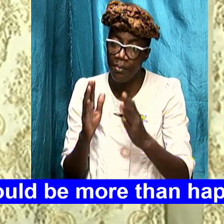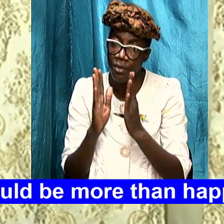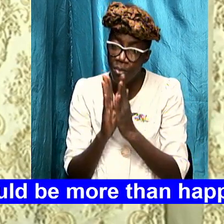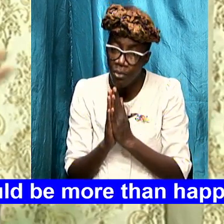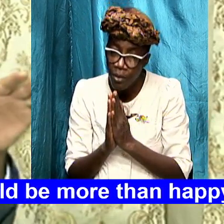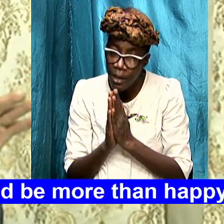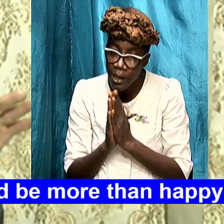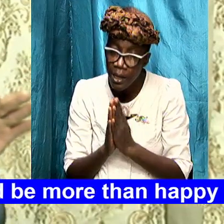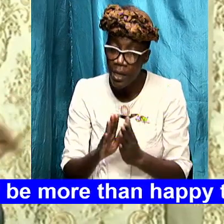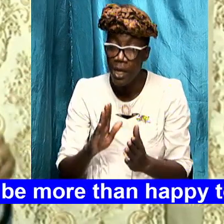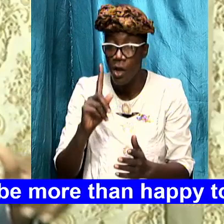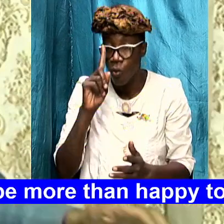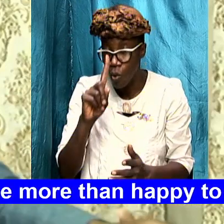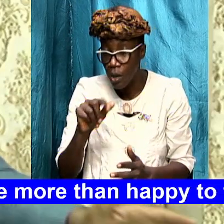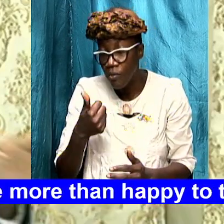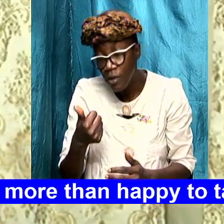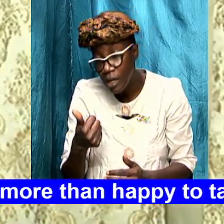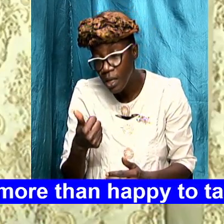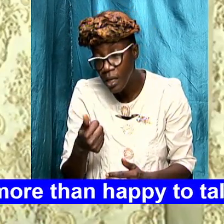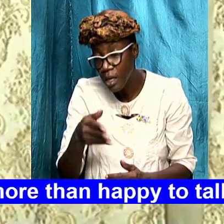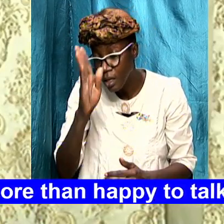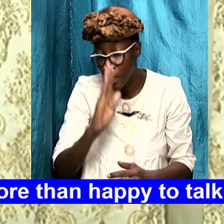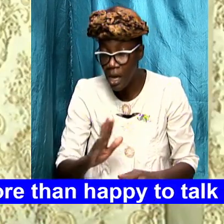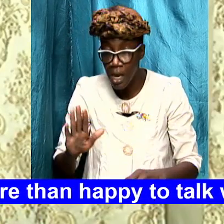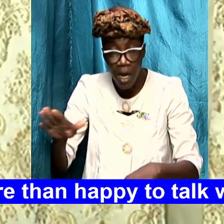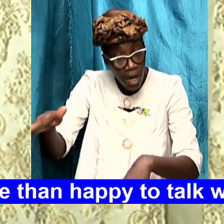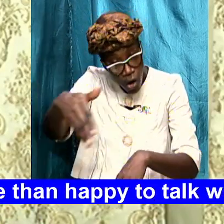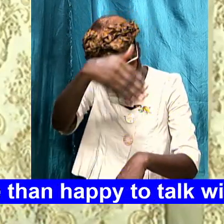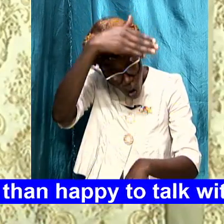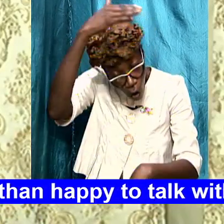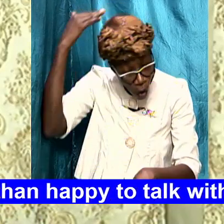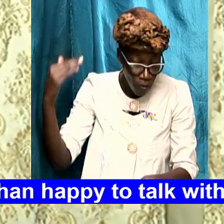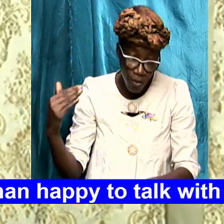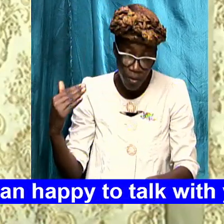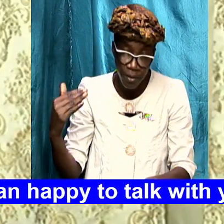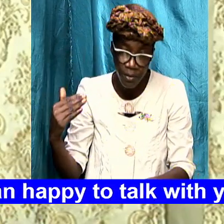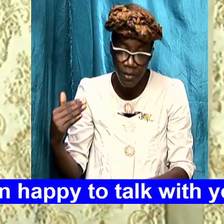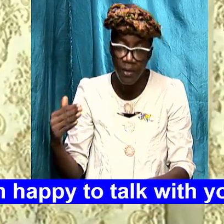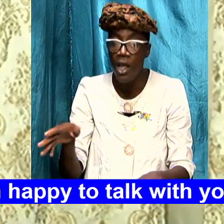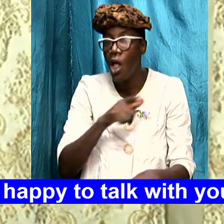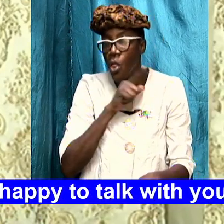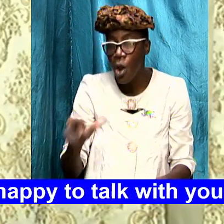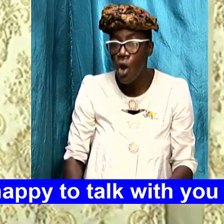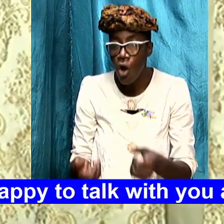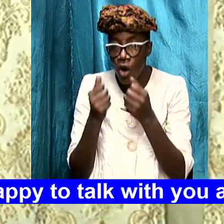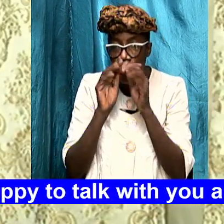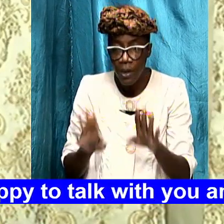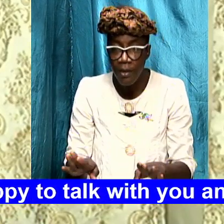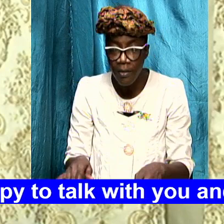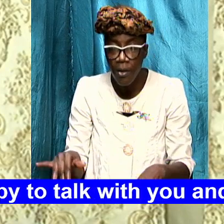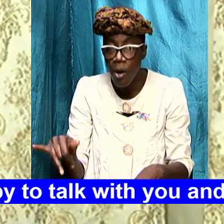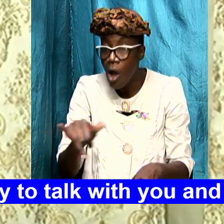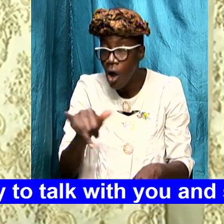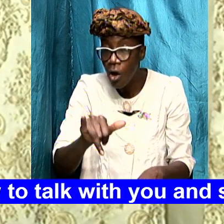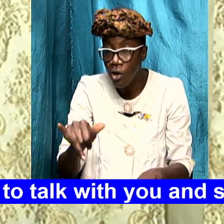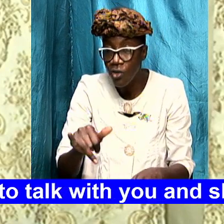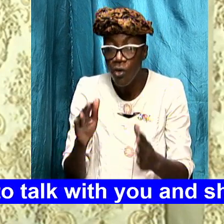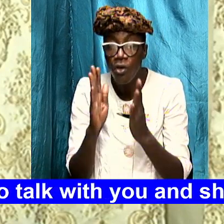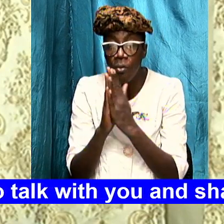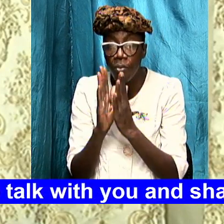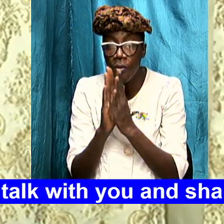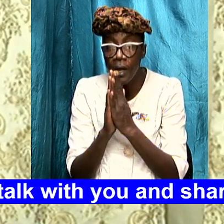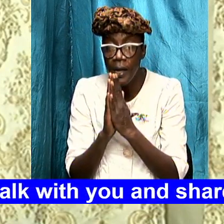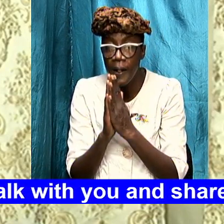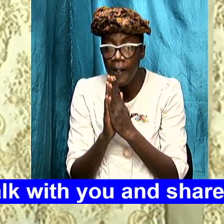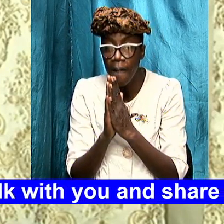one for the other and that God cover us alright so bear that in mind the Lord bless you and I also want us to pray brothers and